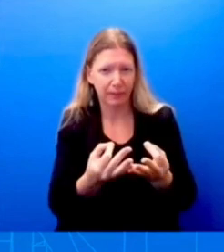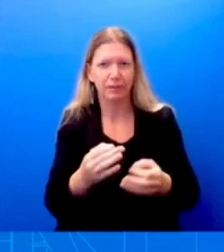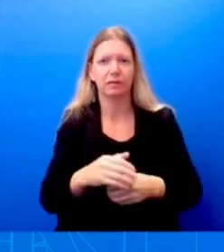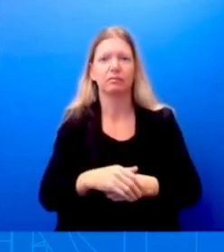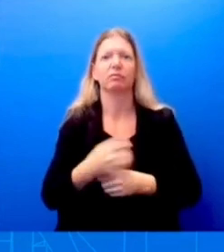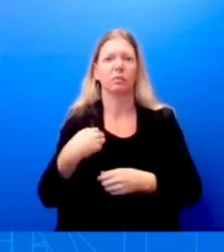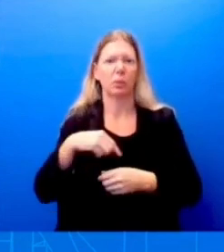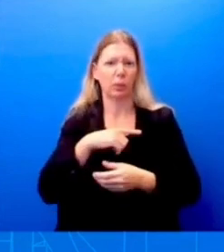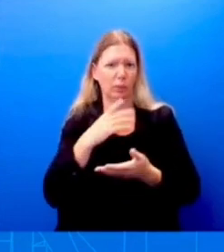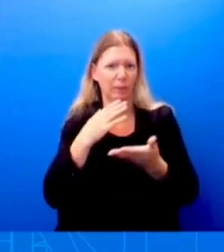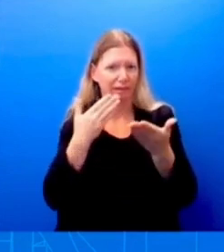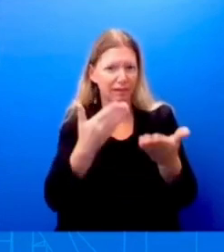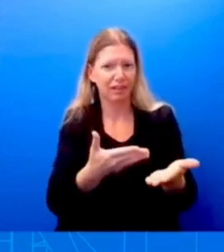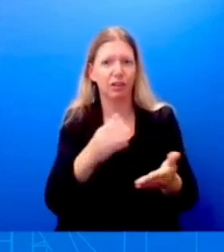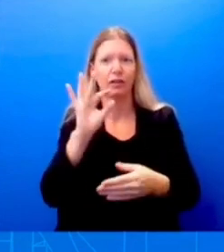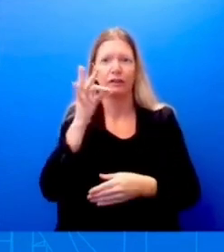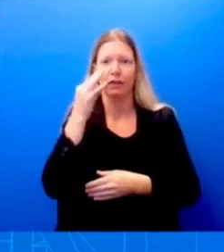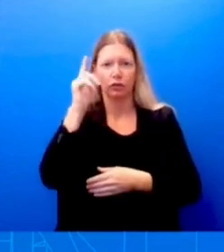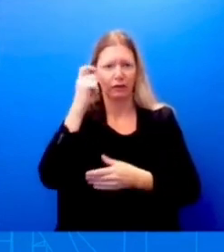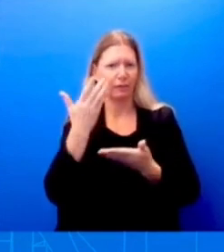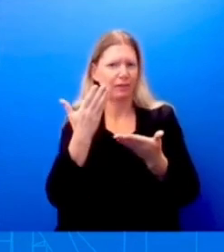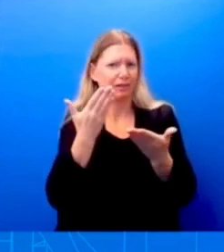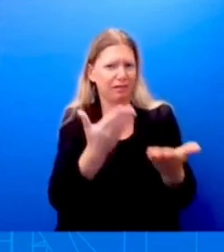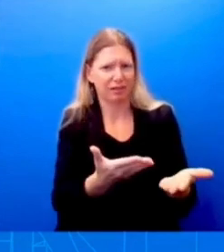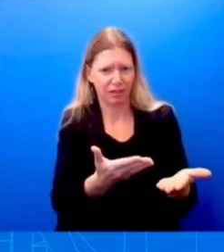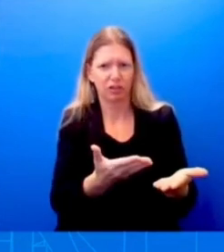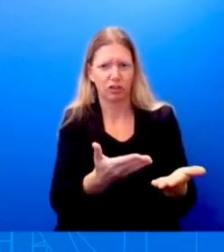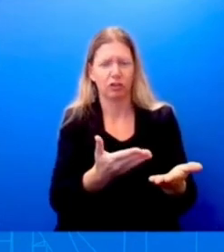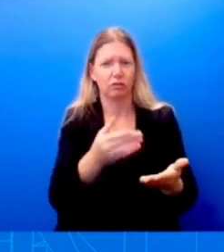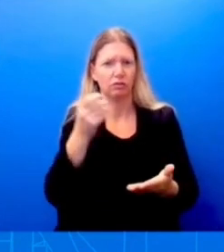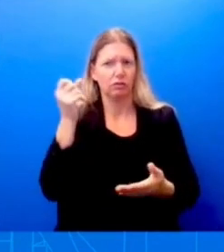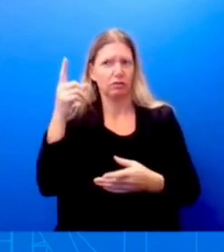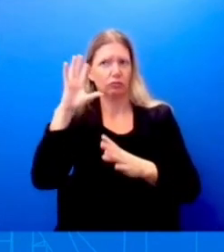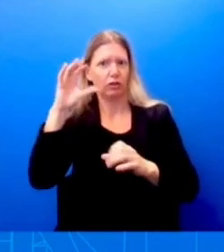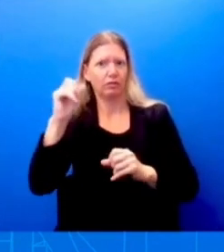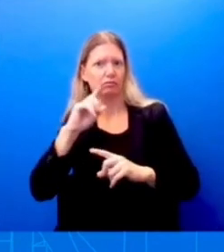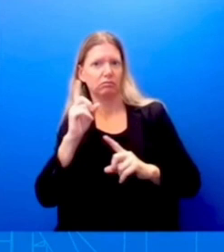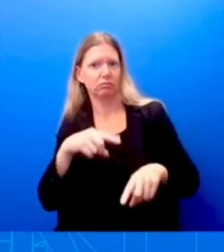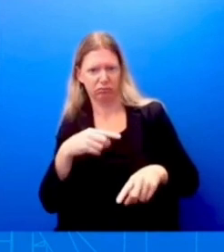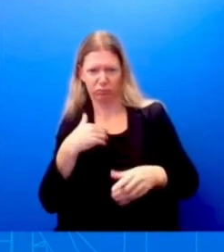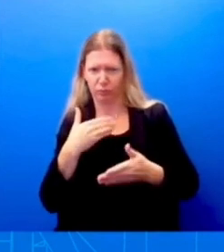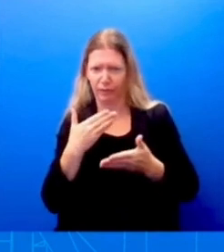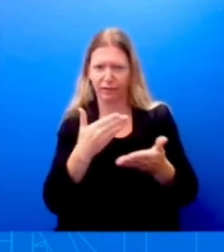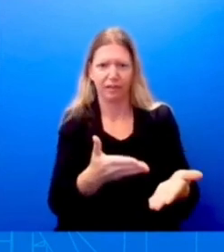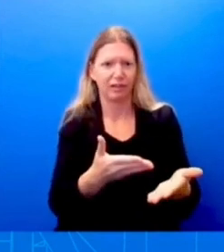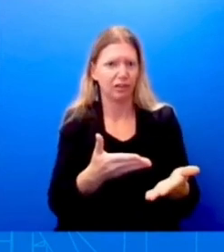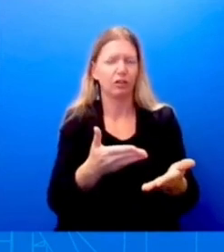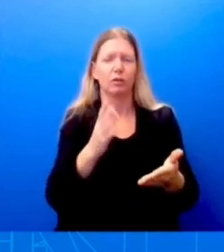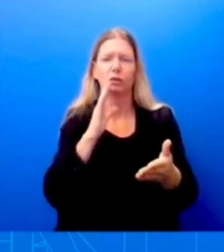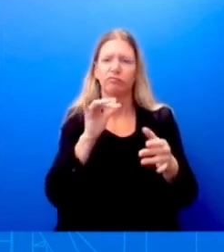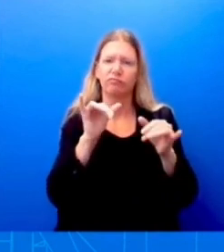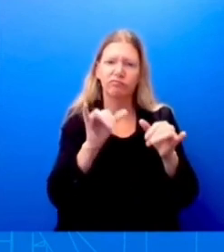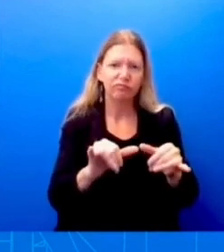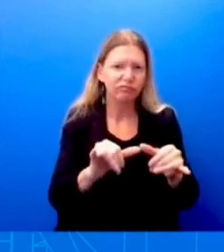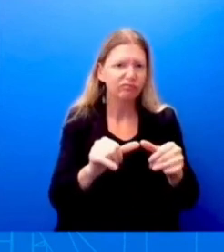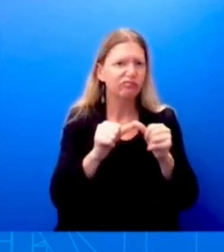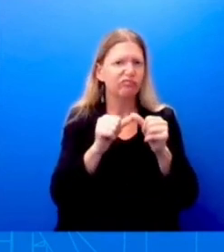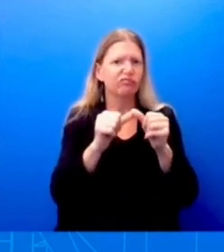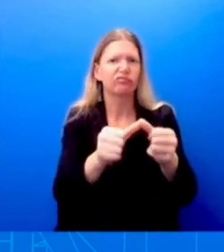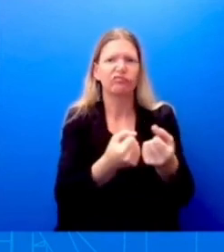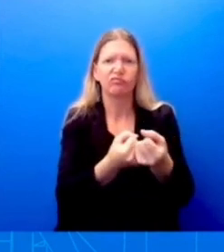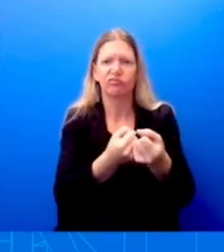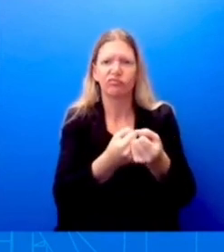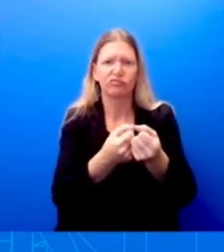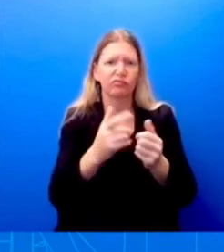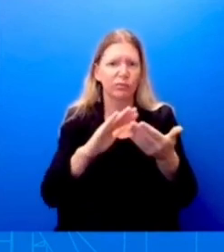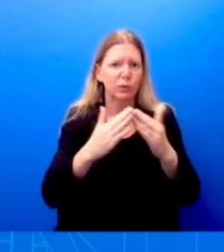the direction of the President, as long as it takes for this community to rebuild. And certainly, our hearts continue to